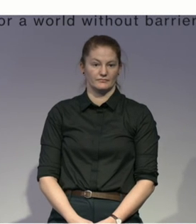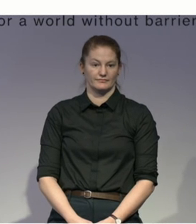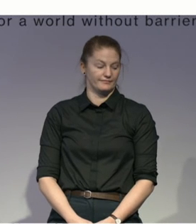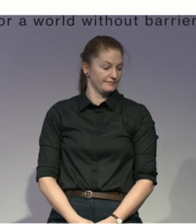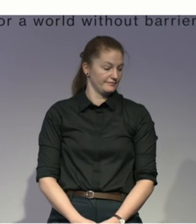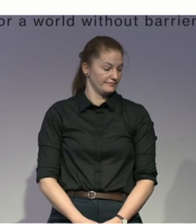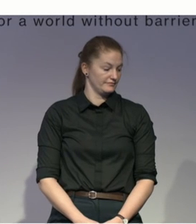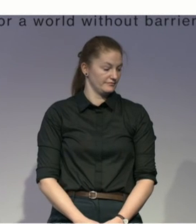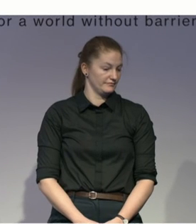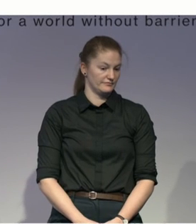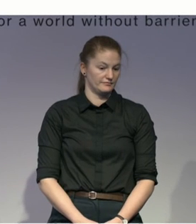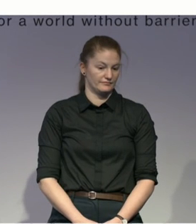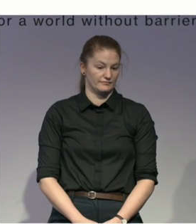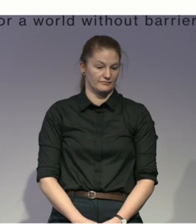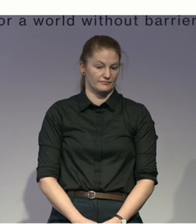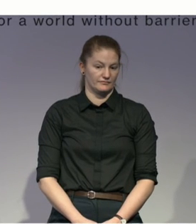use.